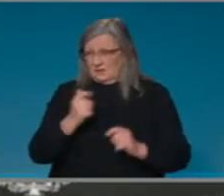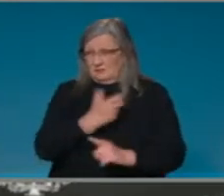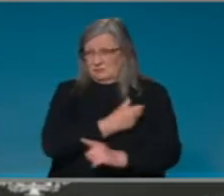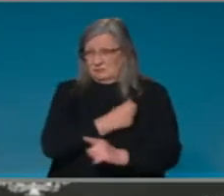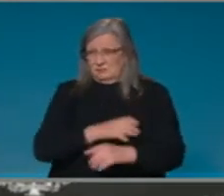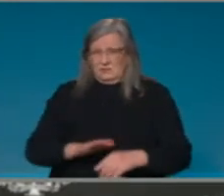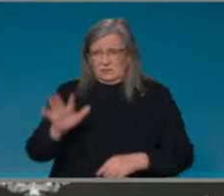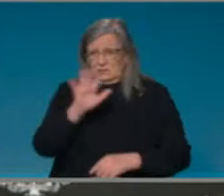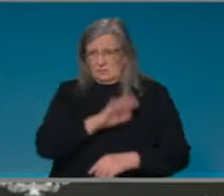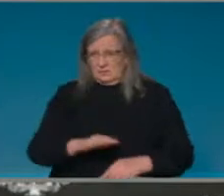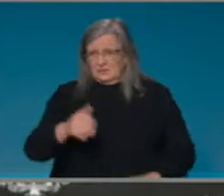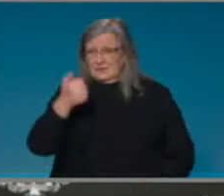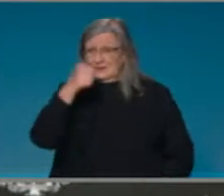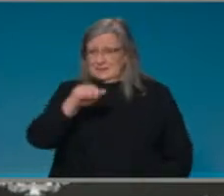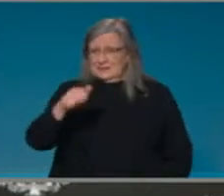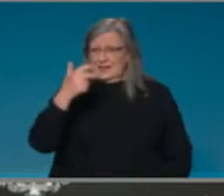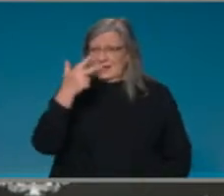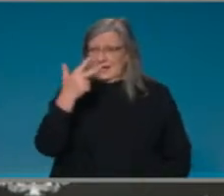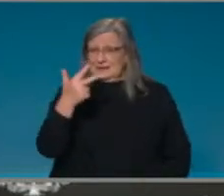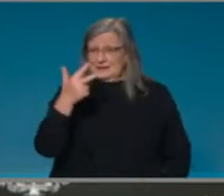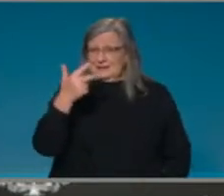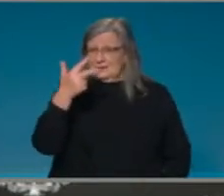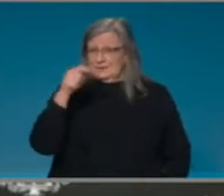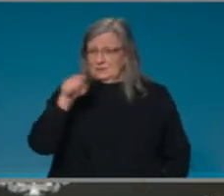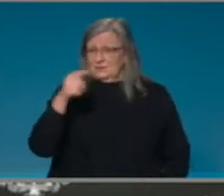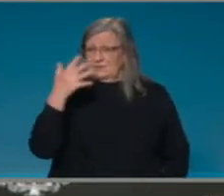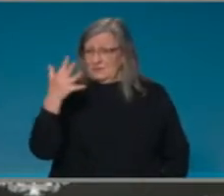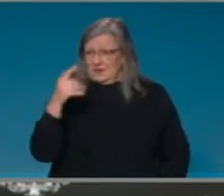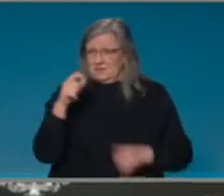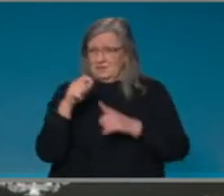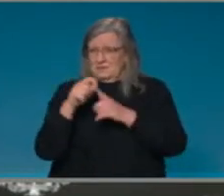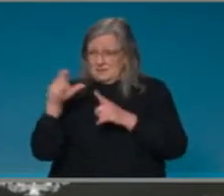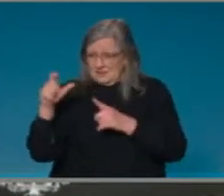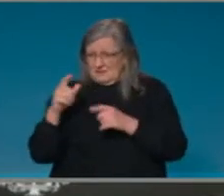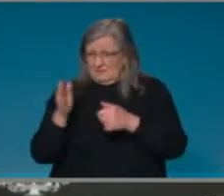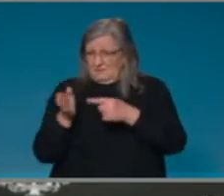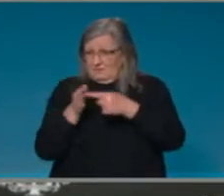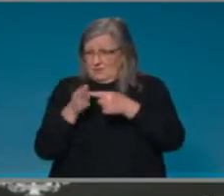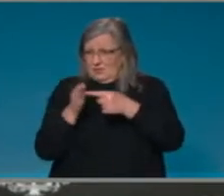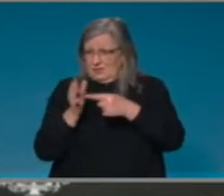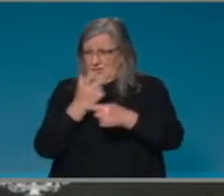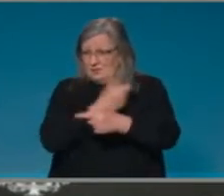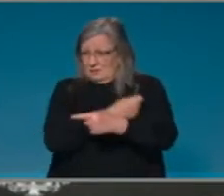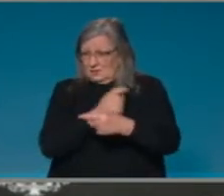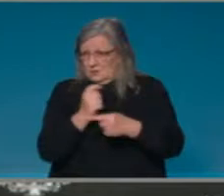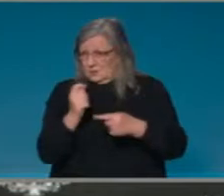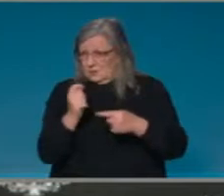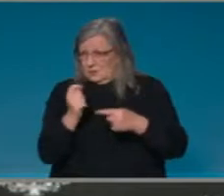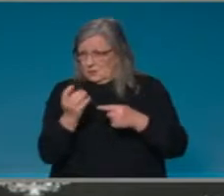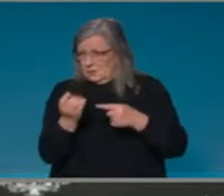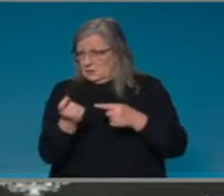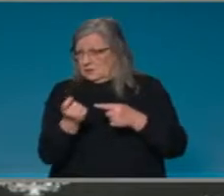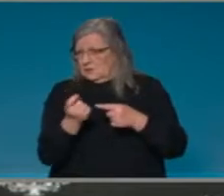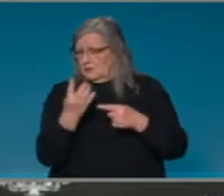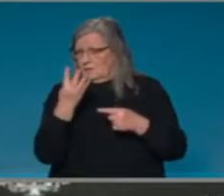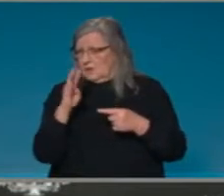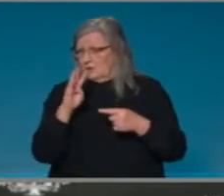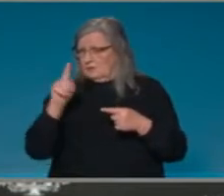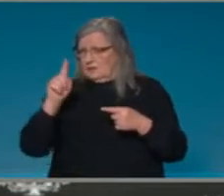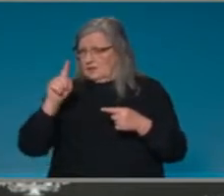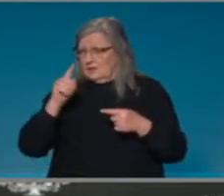first doses, and less than 400,000 Australians from achieving that